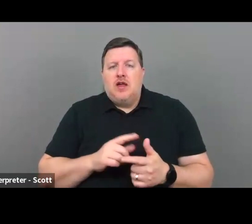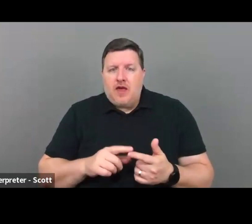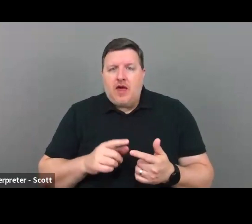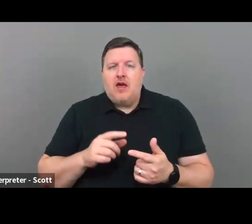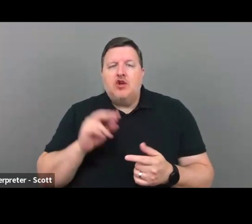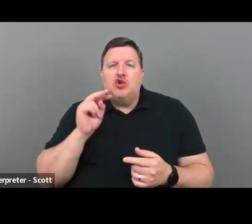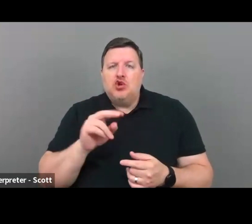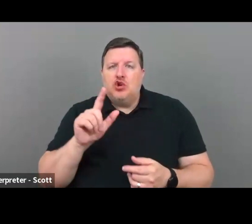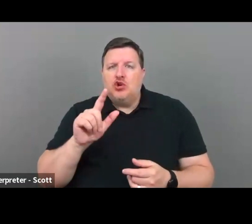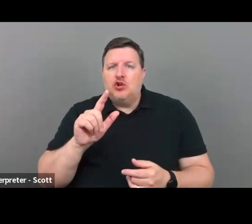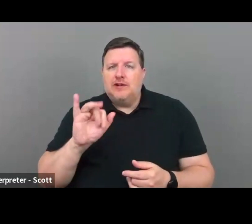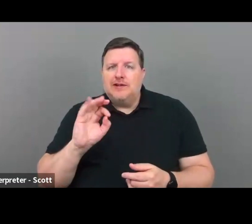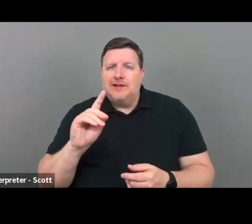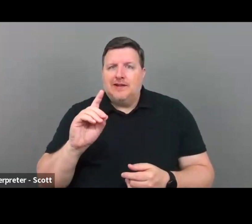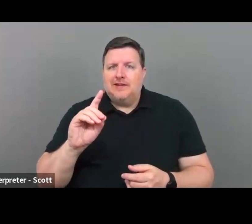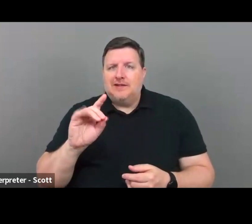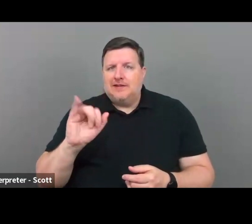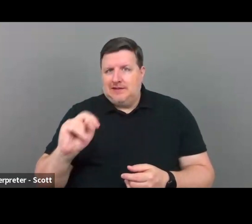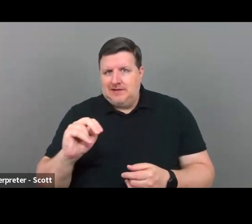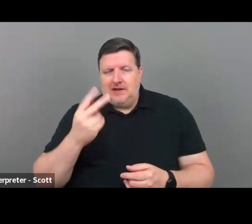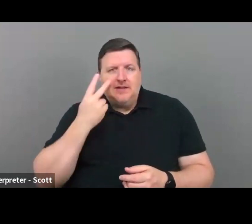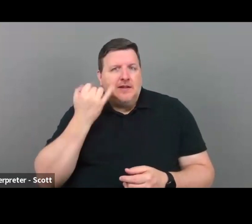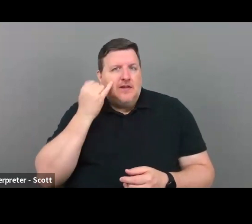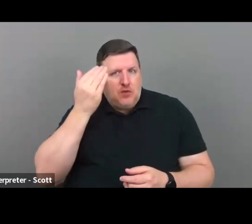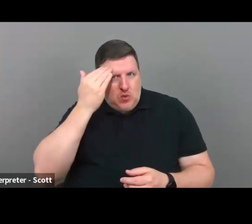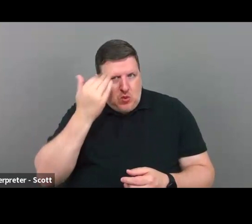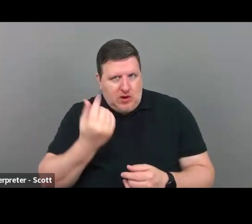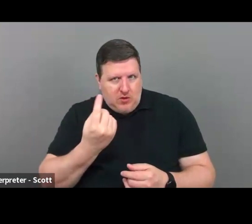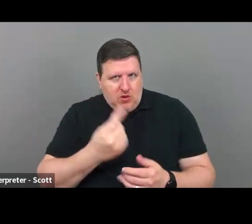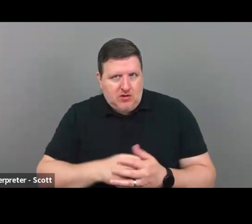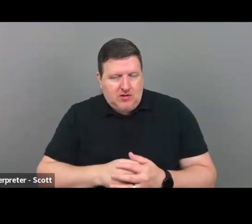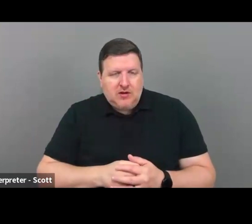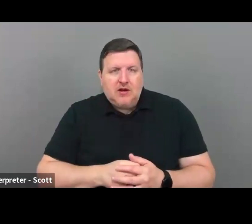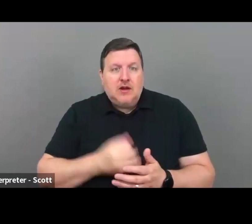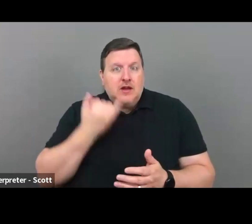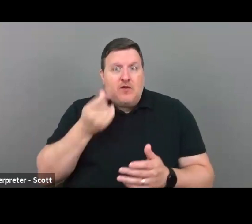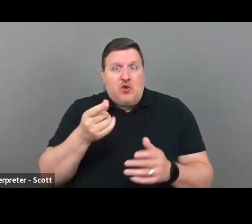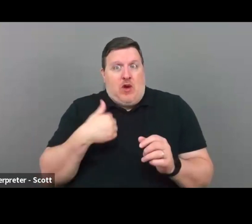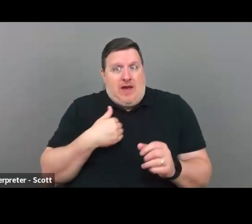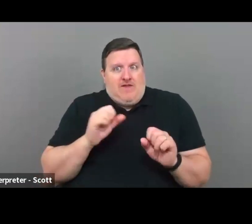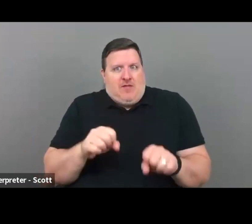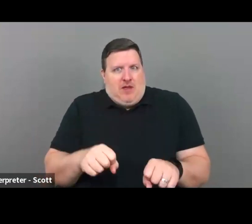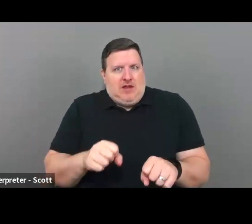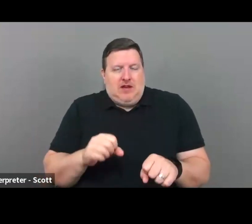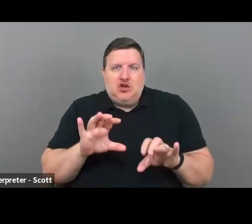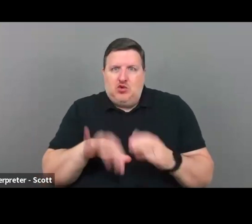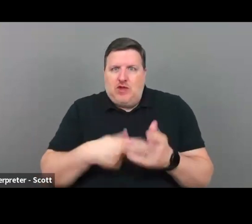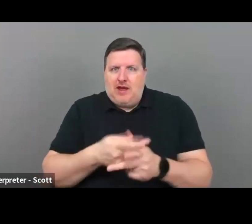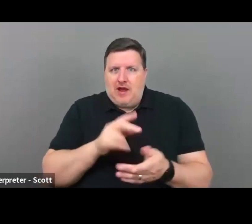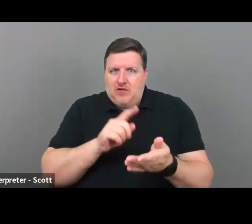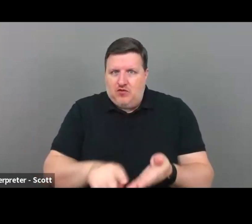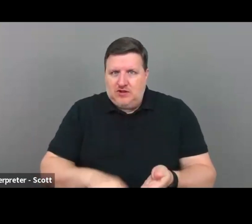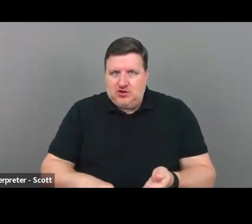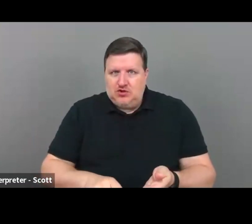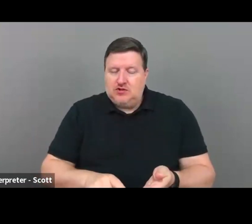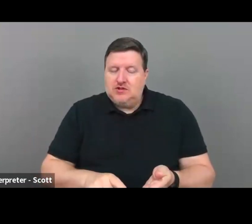LinkedIn and see if they know anybody that's on your board. That is a, if you have the capacity to do that kind of research that